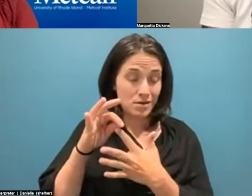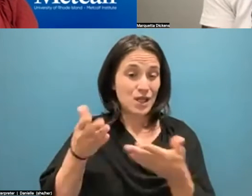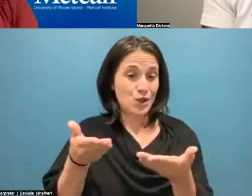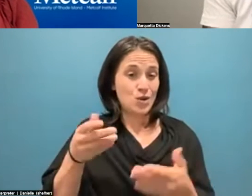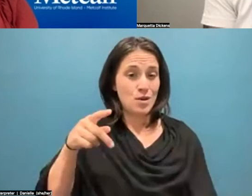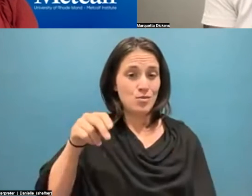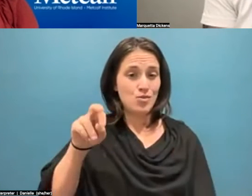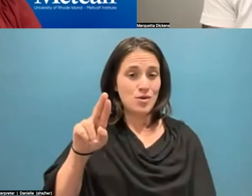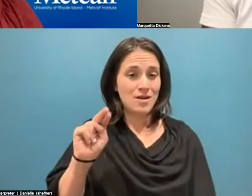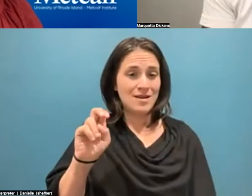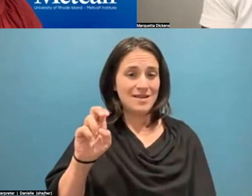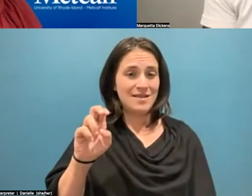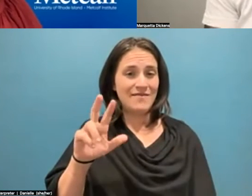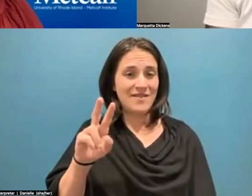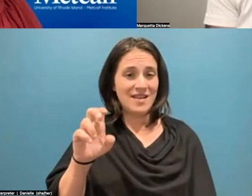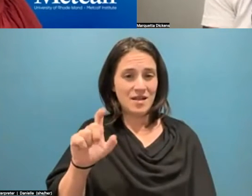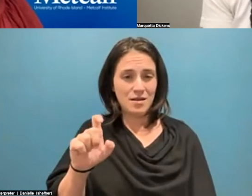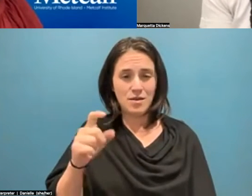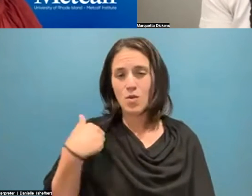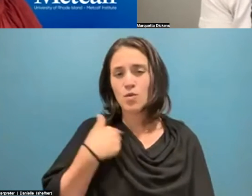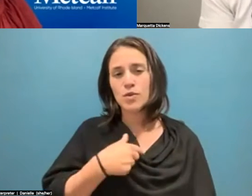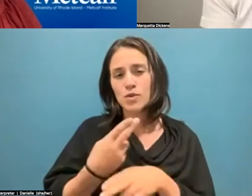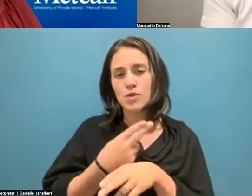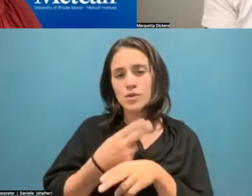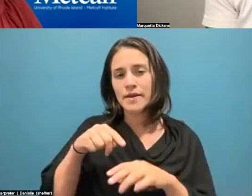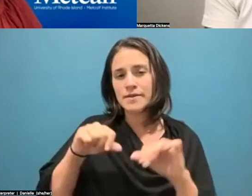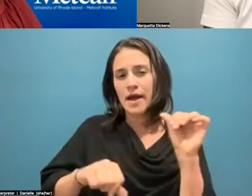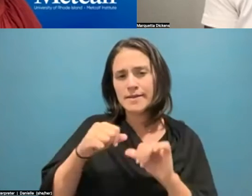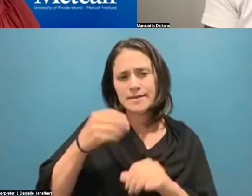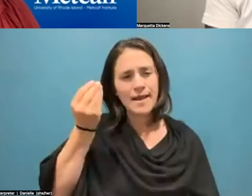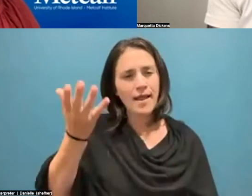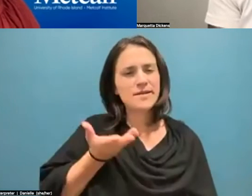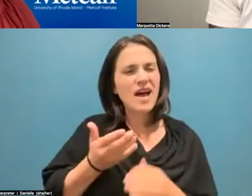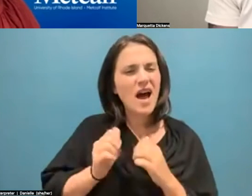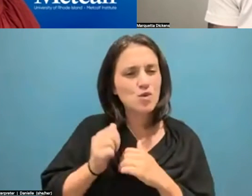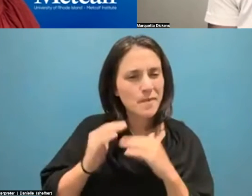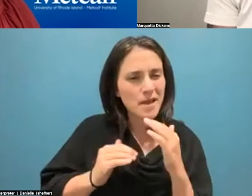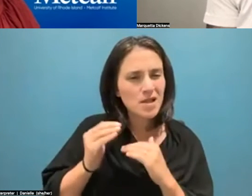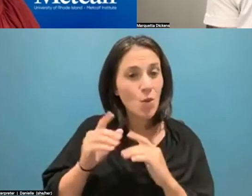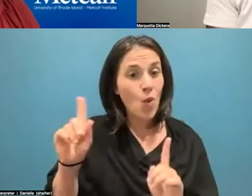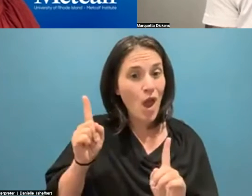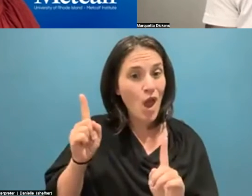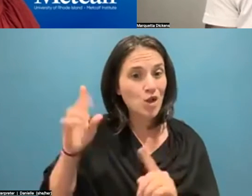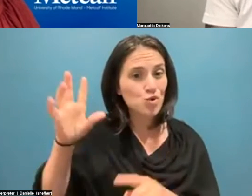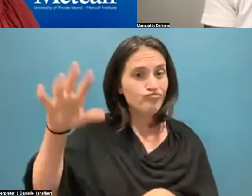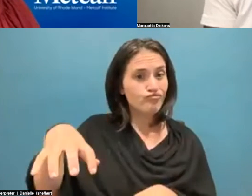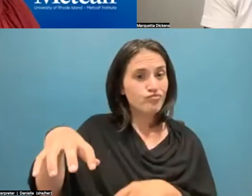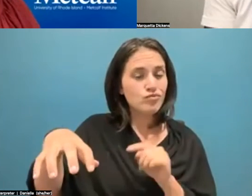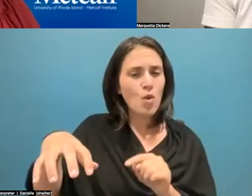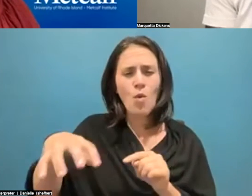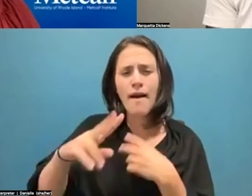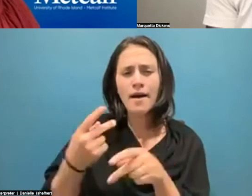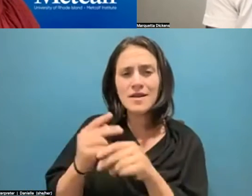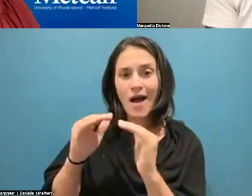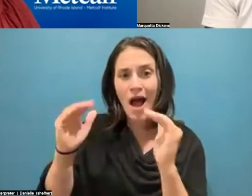that we are utilizing this science to tell us exactly how to build, where to build, what type of housing to